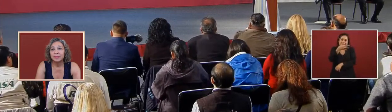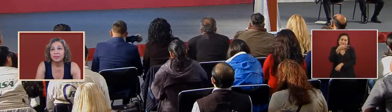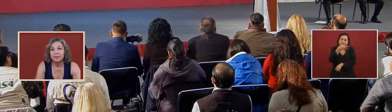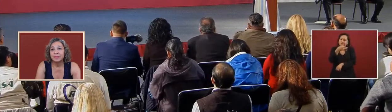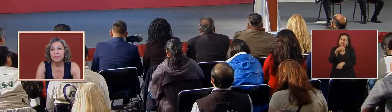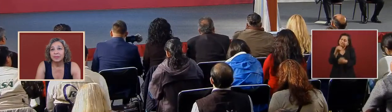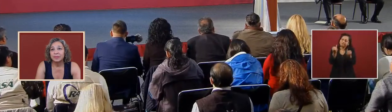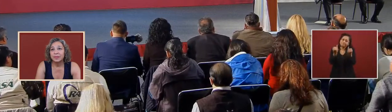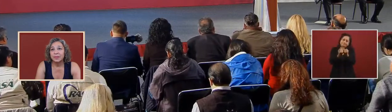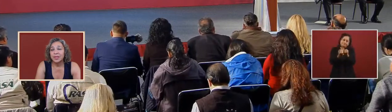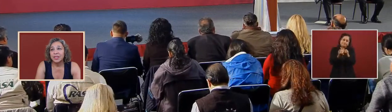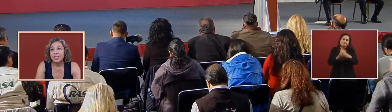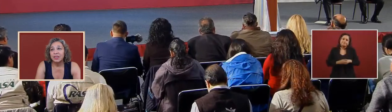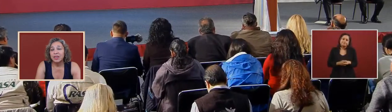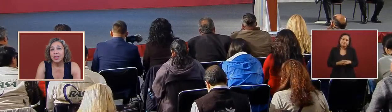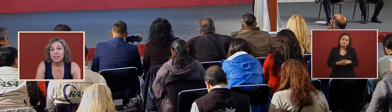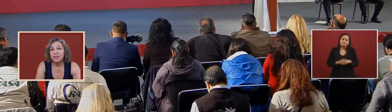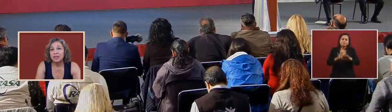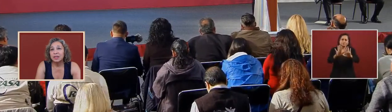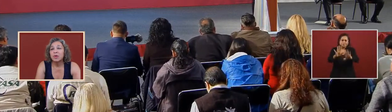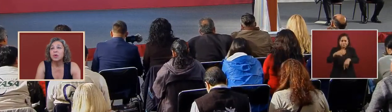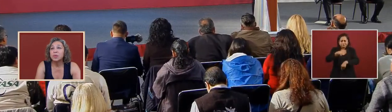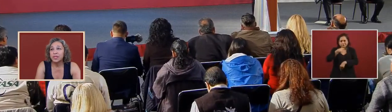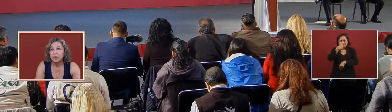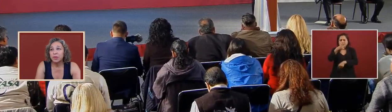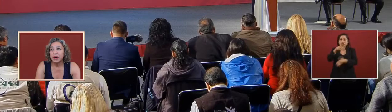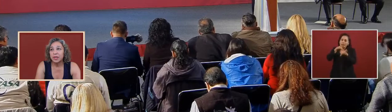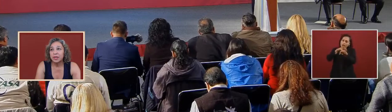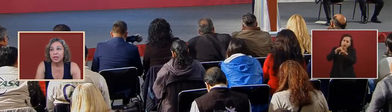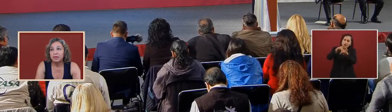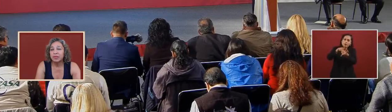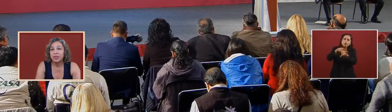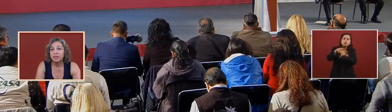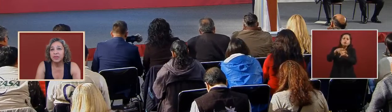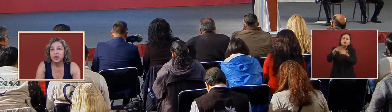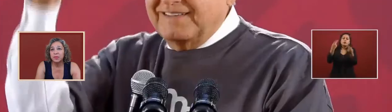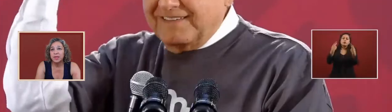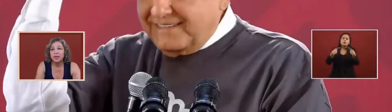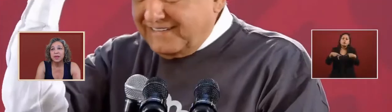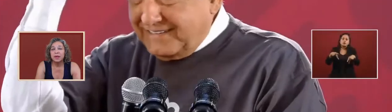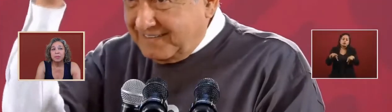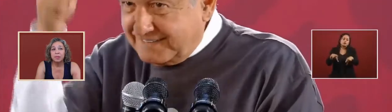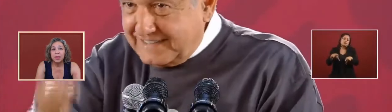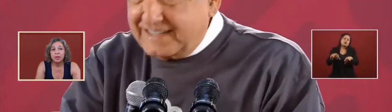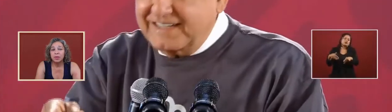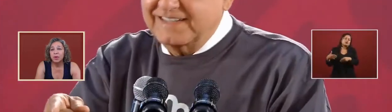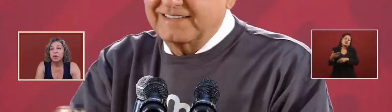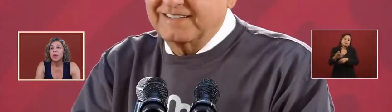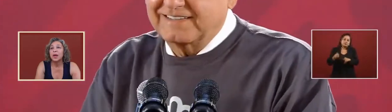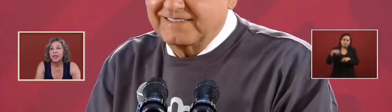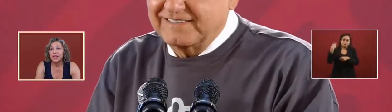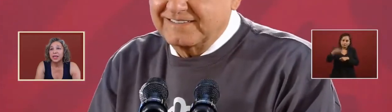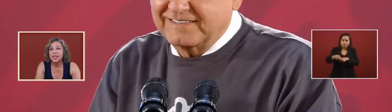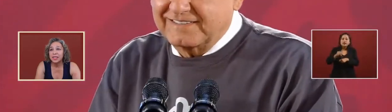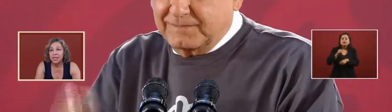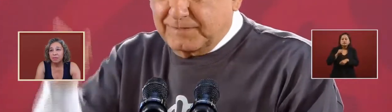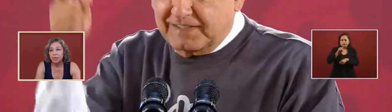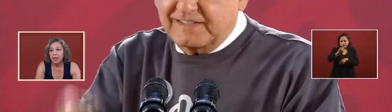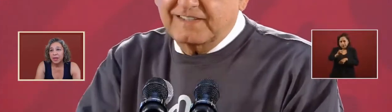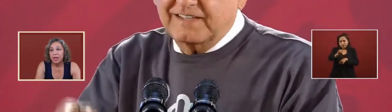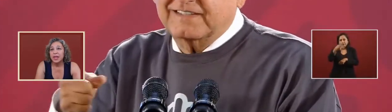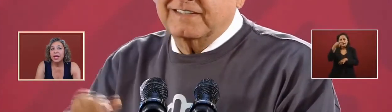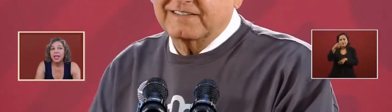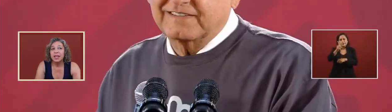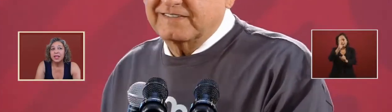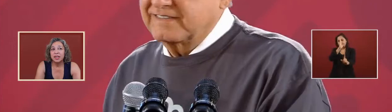so yes there will be support for the fishermen but we wanted to get to them